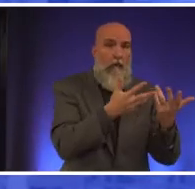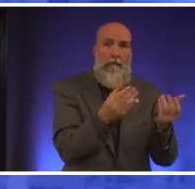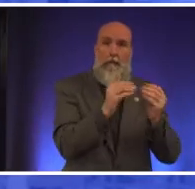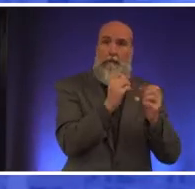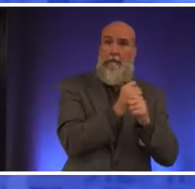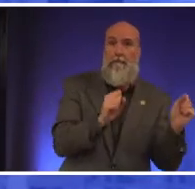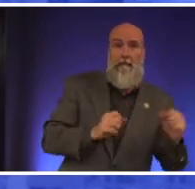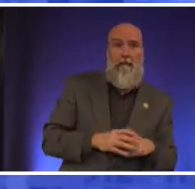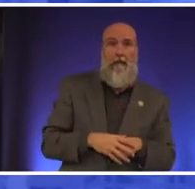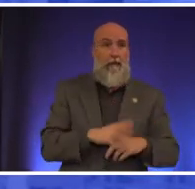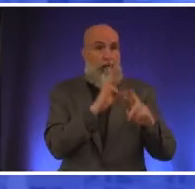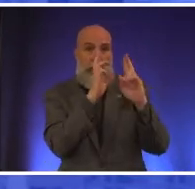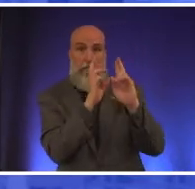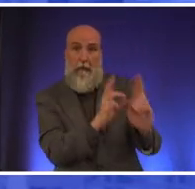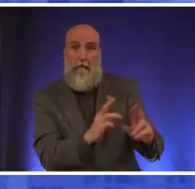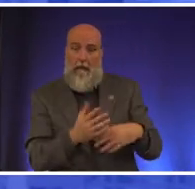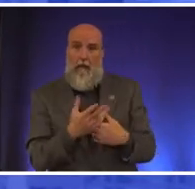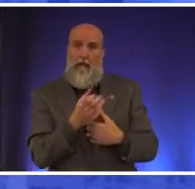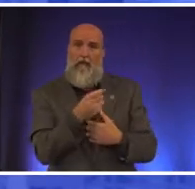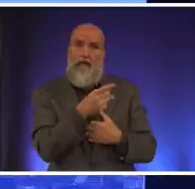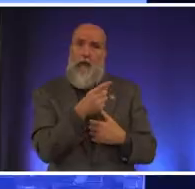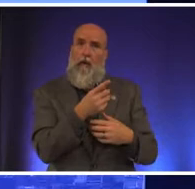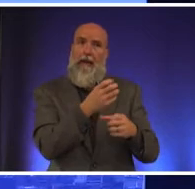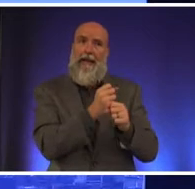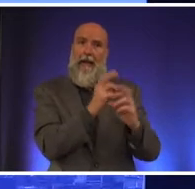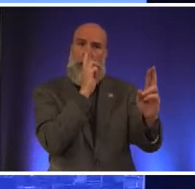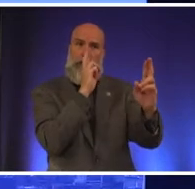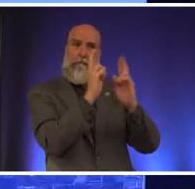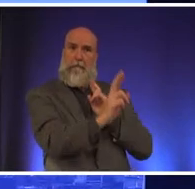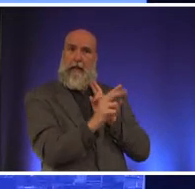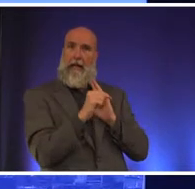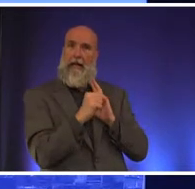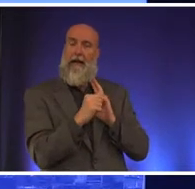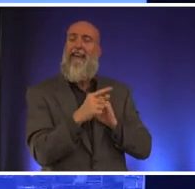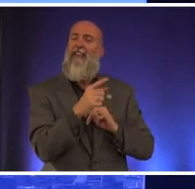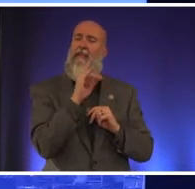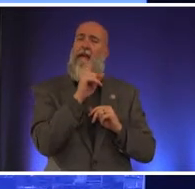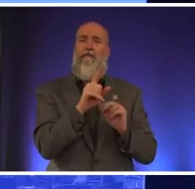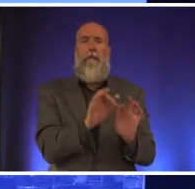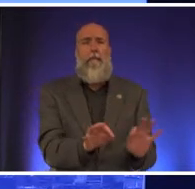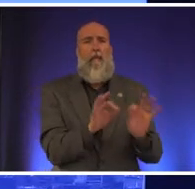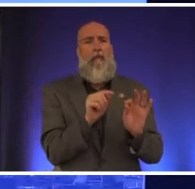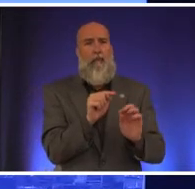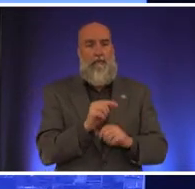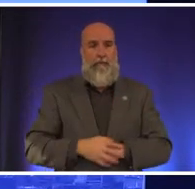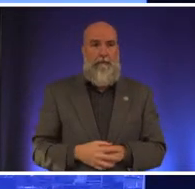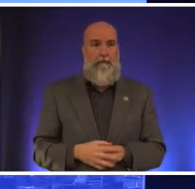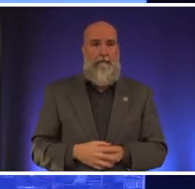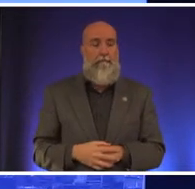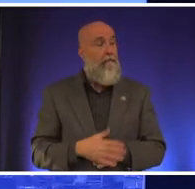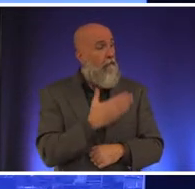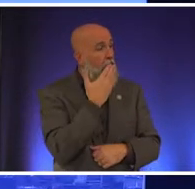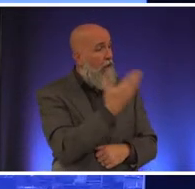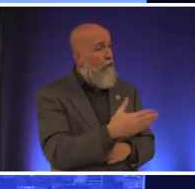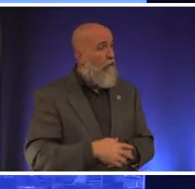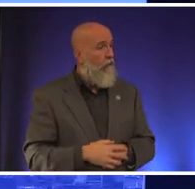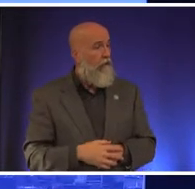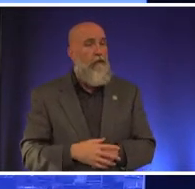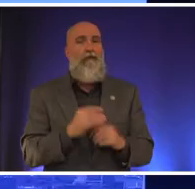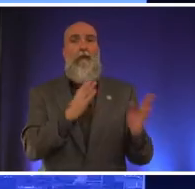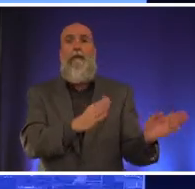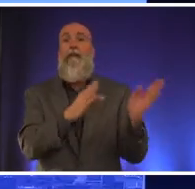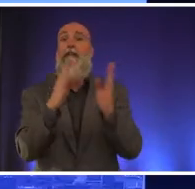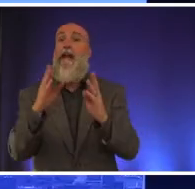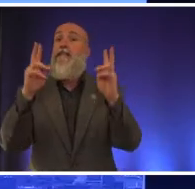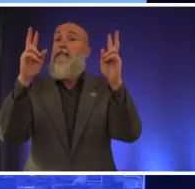that is respectful so that they get that respect in return and i think that's really important thank you so we're moving on to the